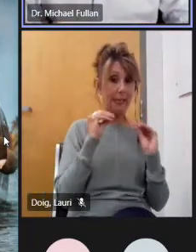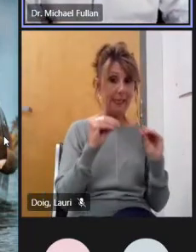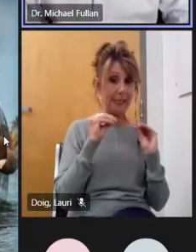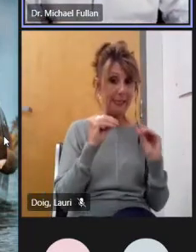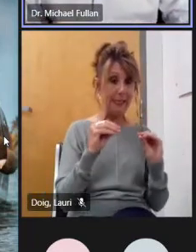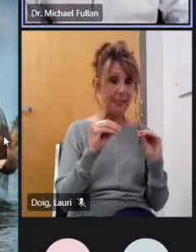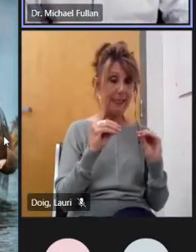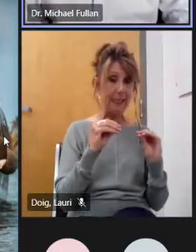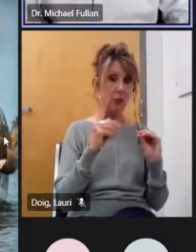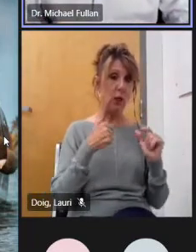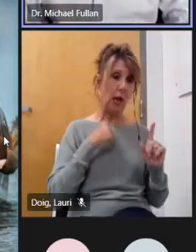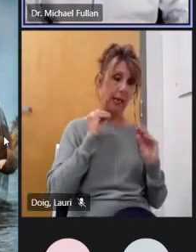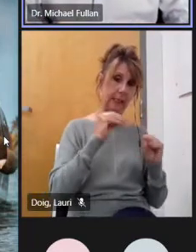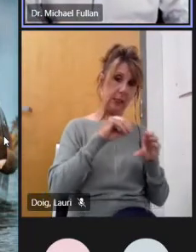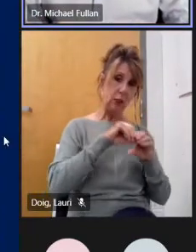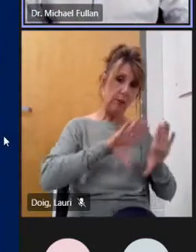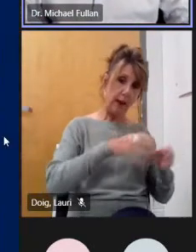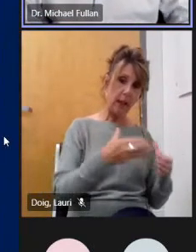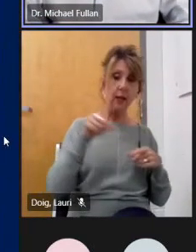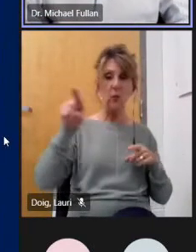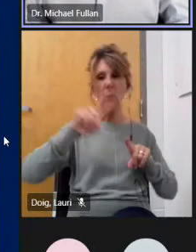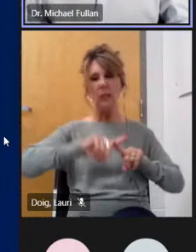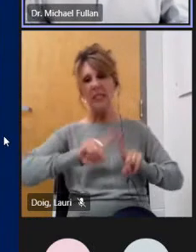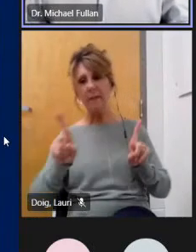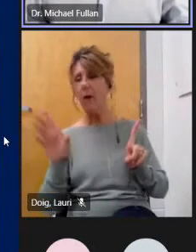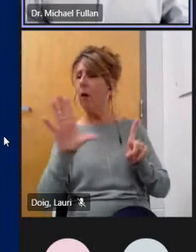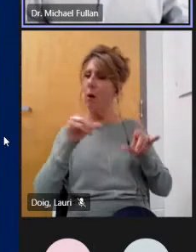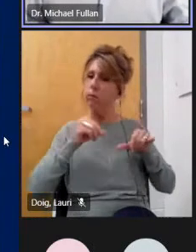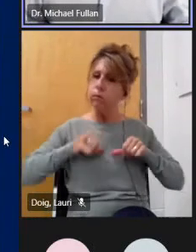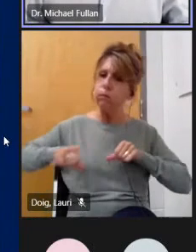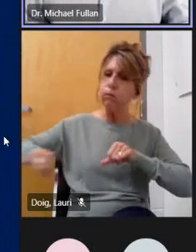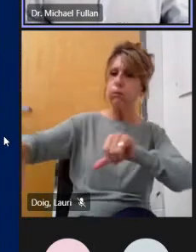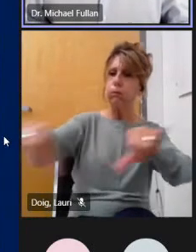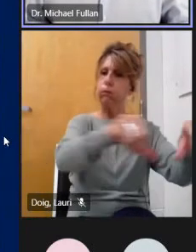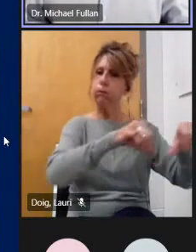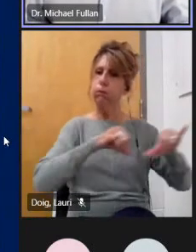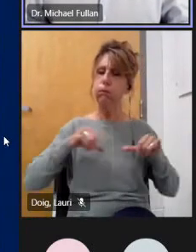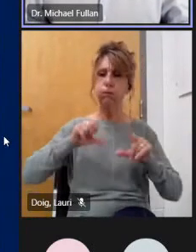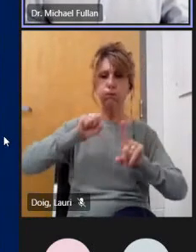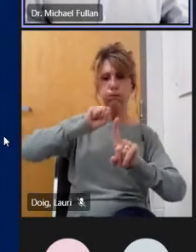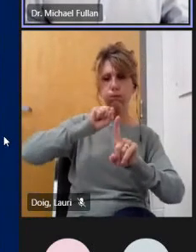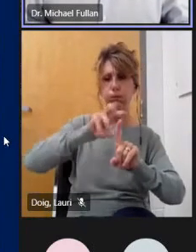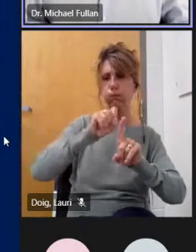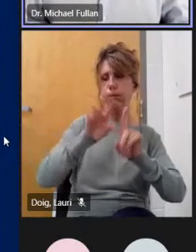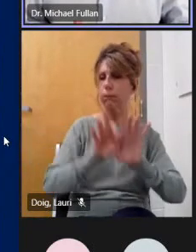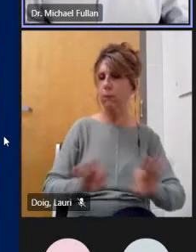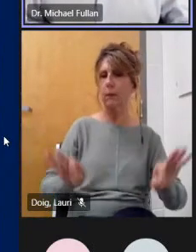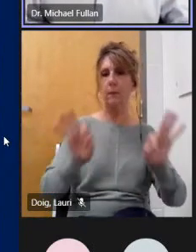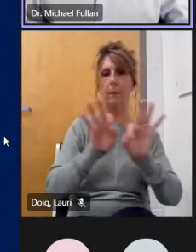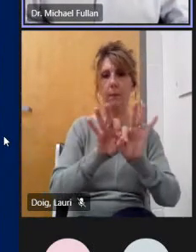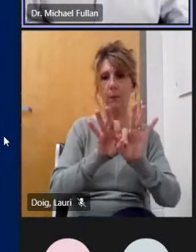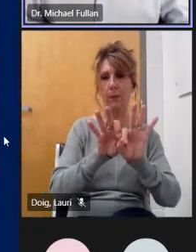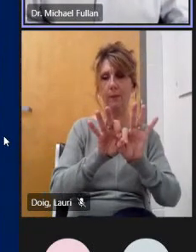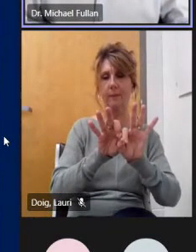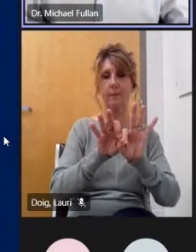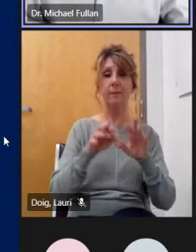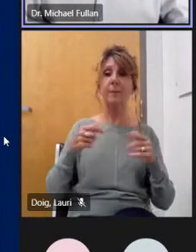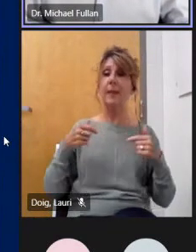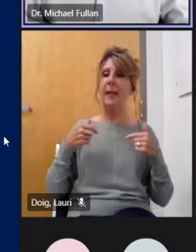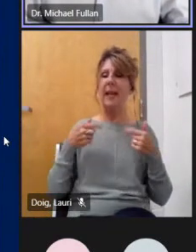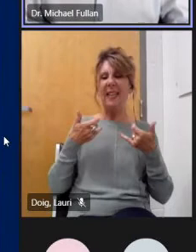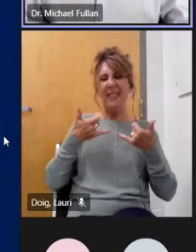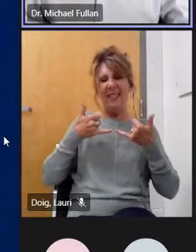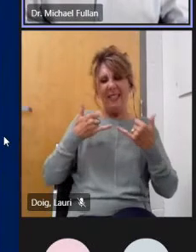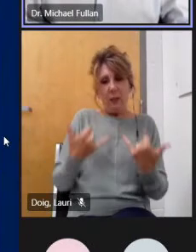things in an integrated fashion so that's one point we won't have time to go through a lot of the details so i